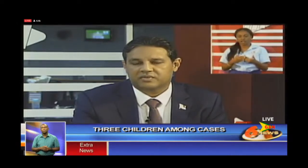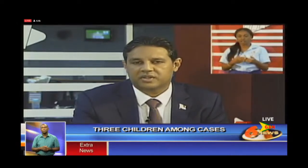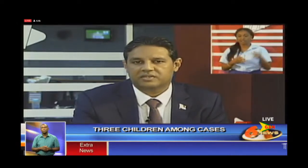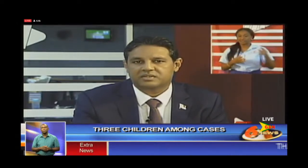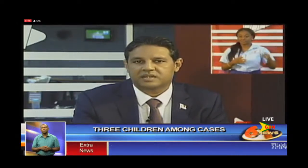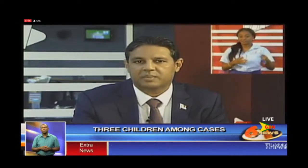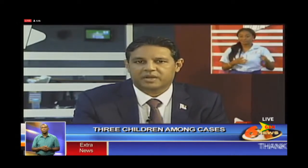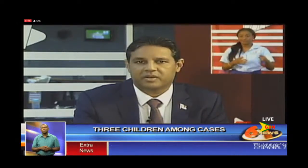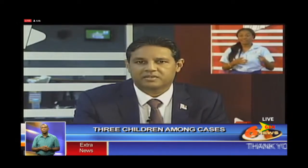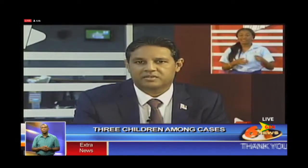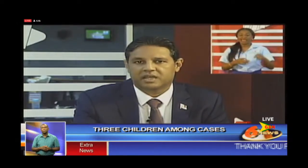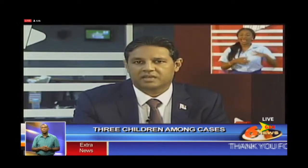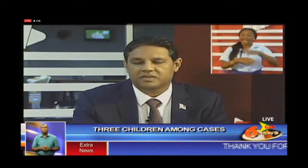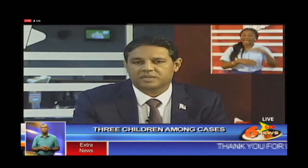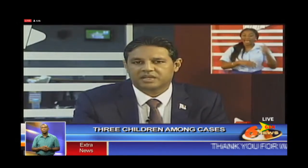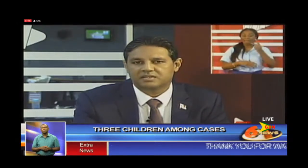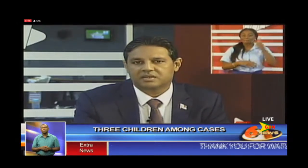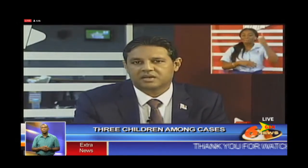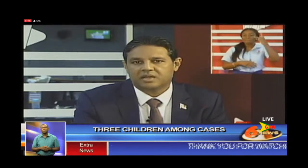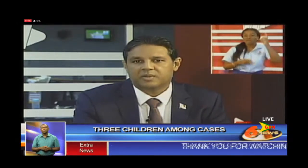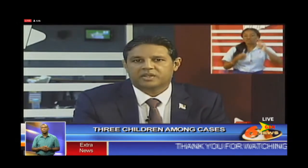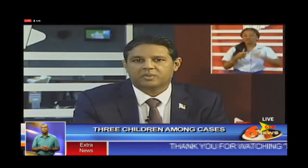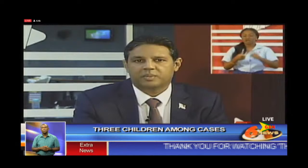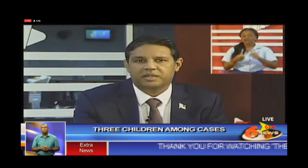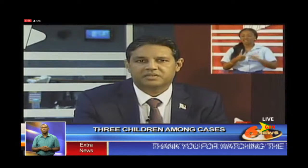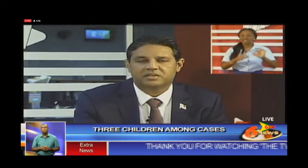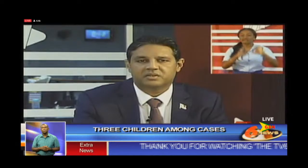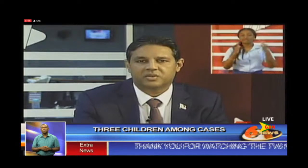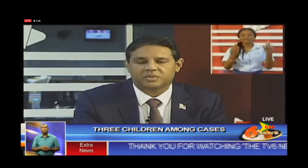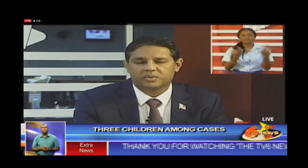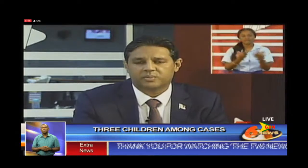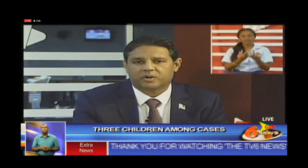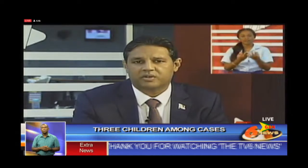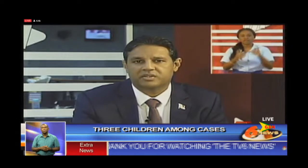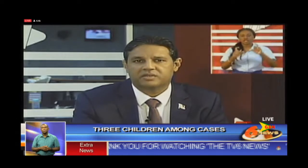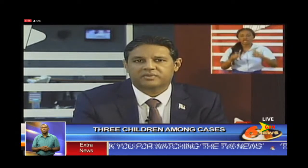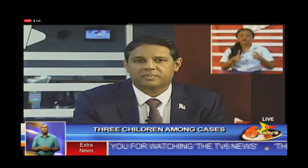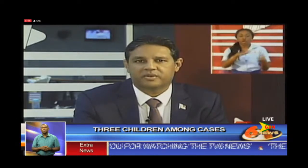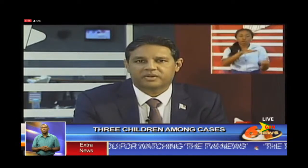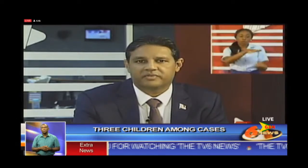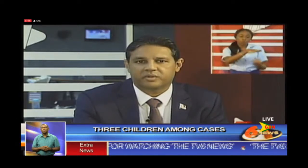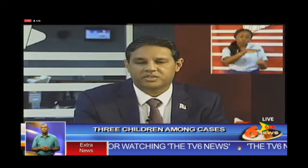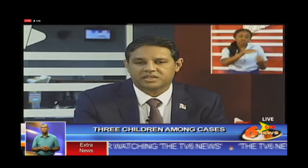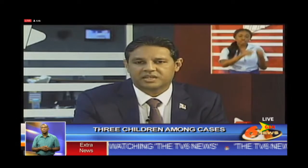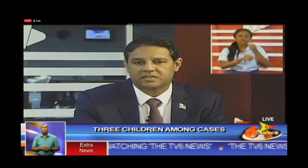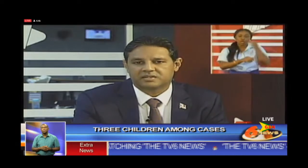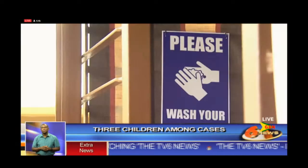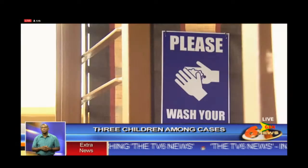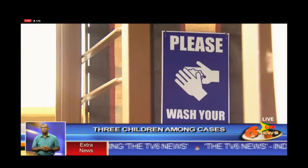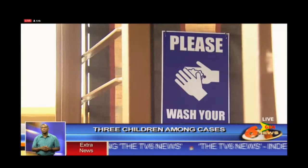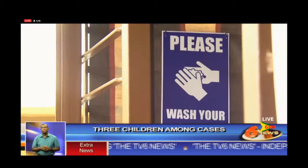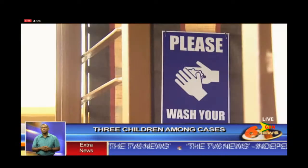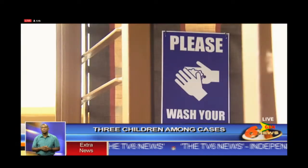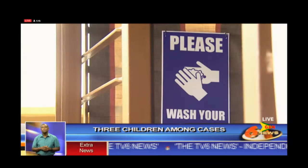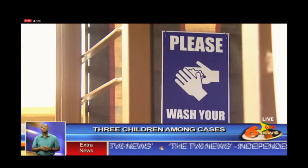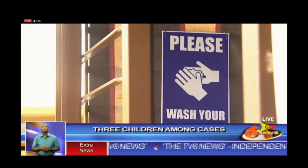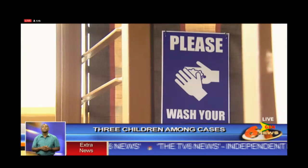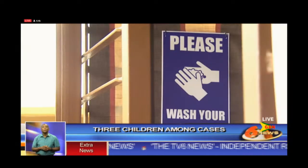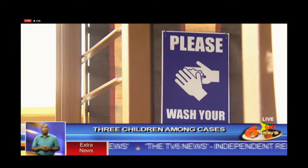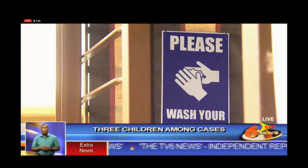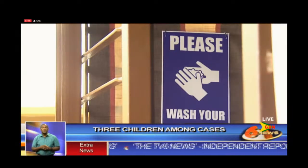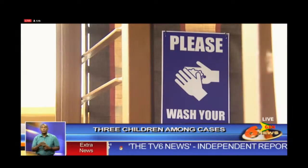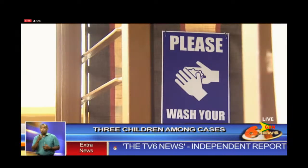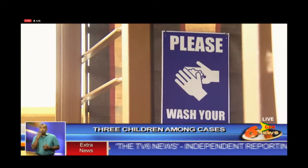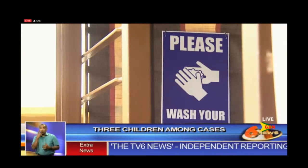contacts, for instance, their parents, their siblings, will now be placed into home quarantine for a period of 14 days. These latest